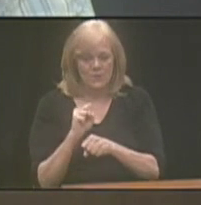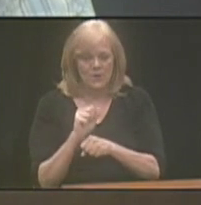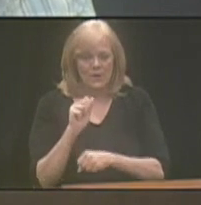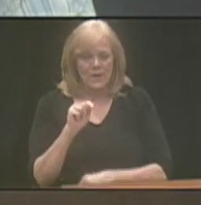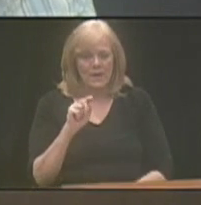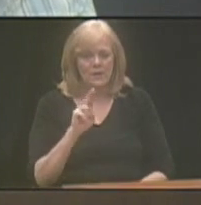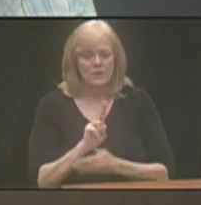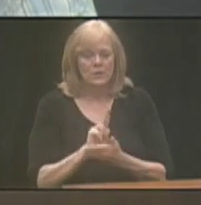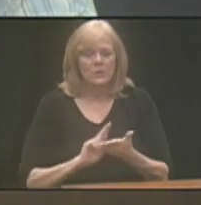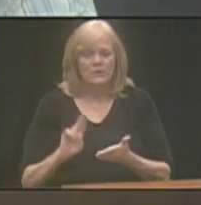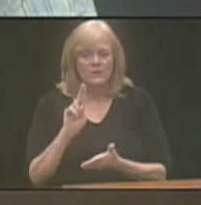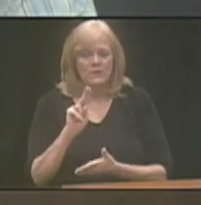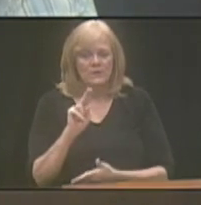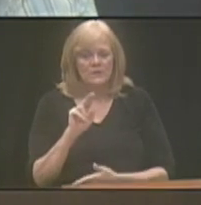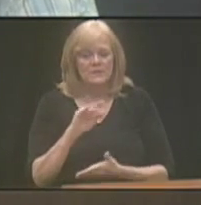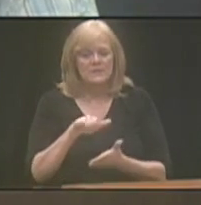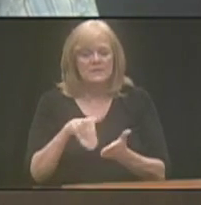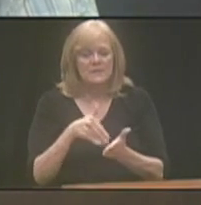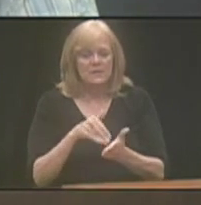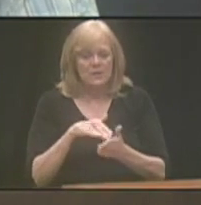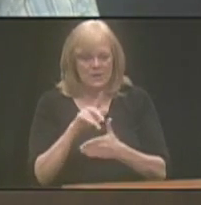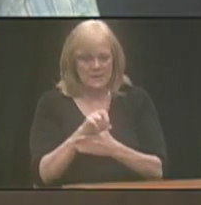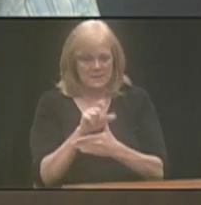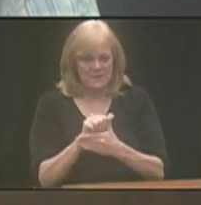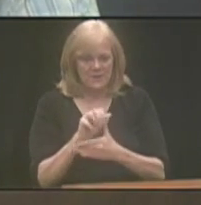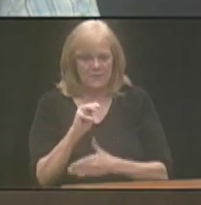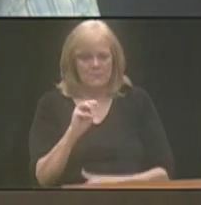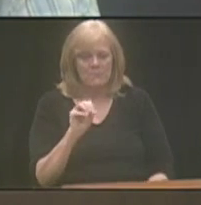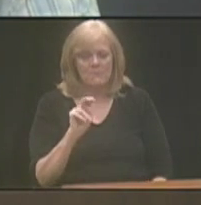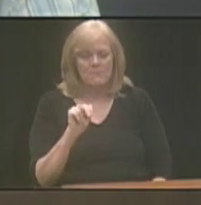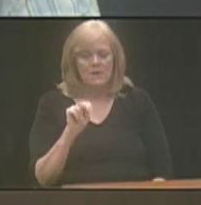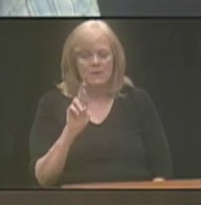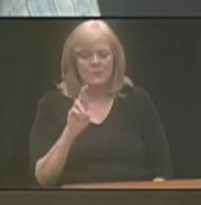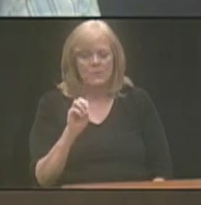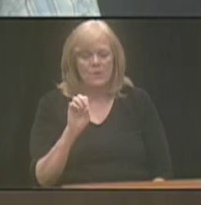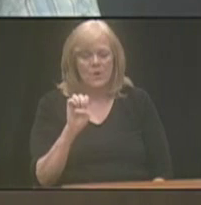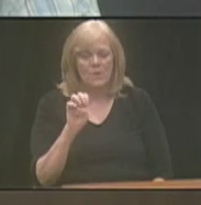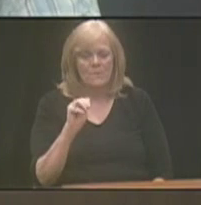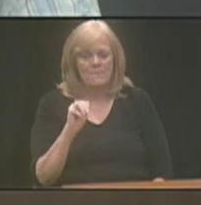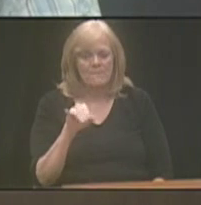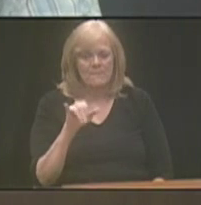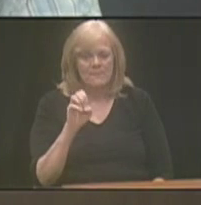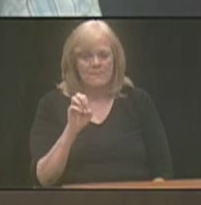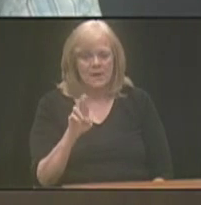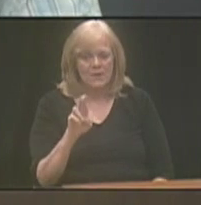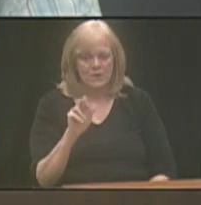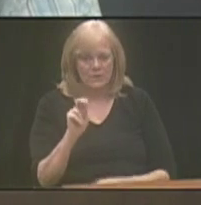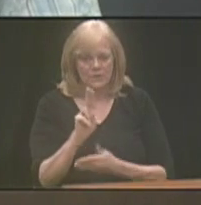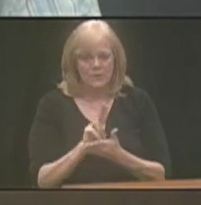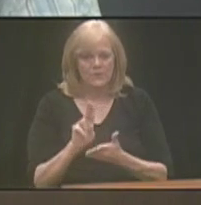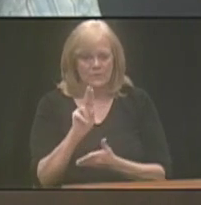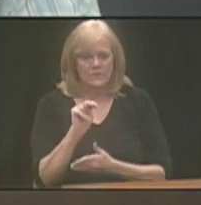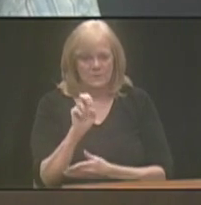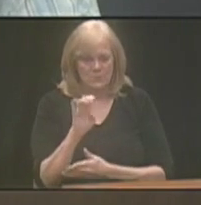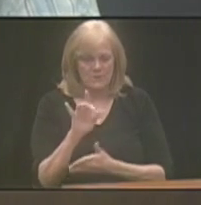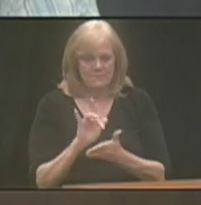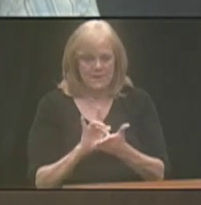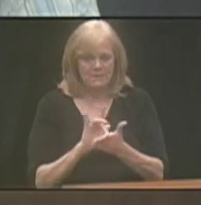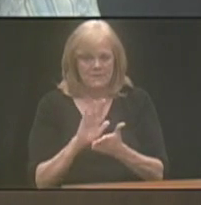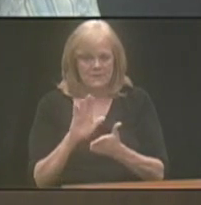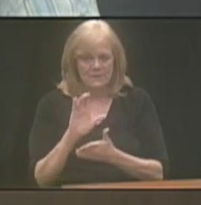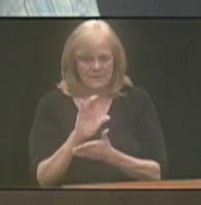at the University Center on Disabilities at the Monroe Meyer Institute on the University of Nebraska Medical Center campus.